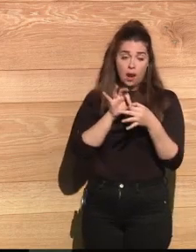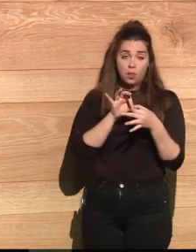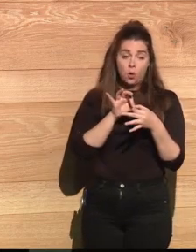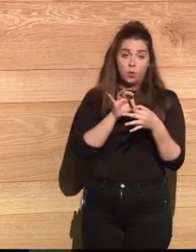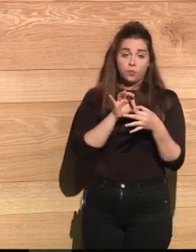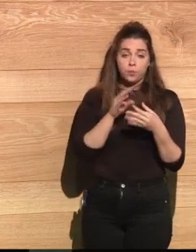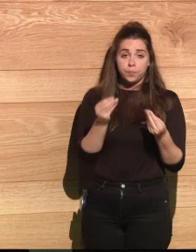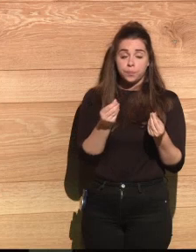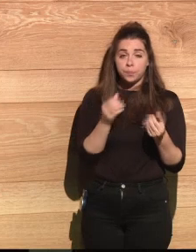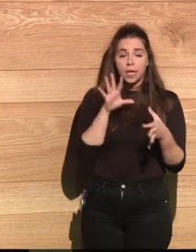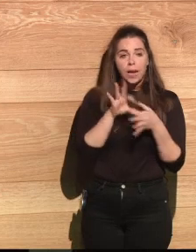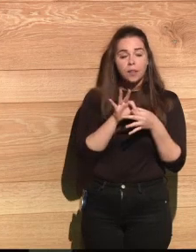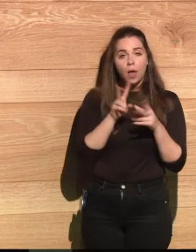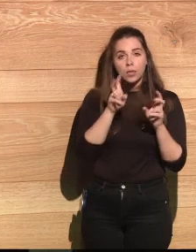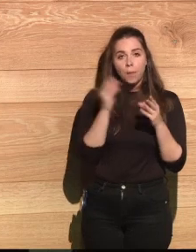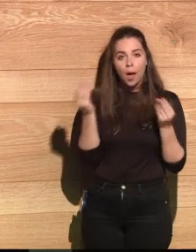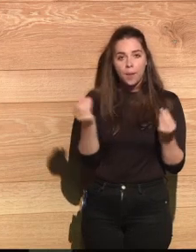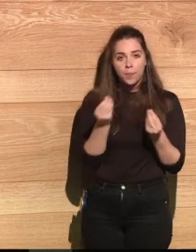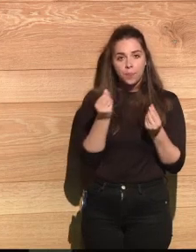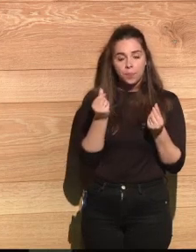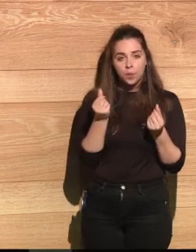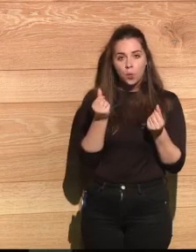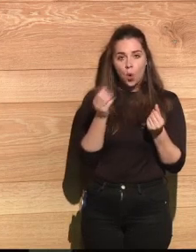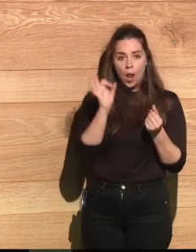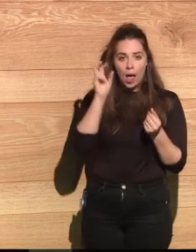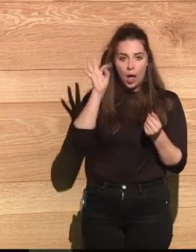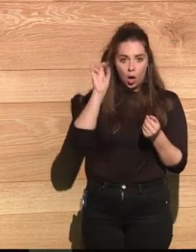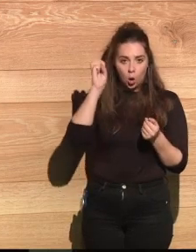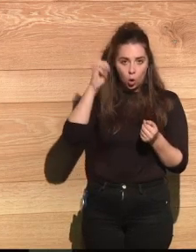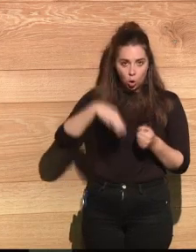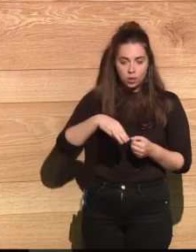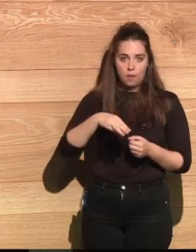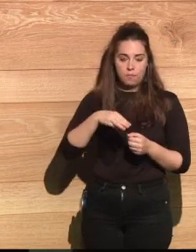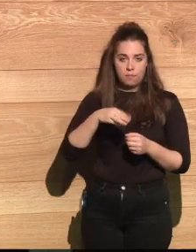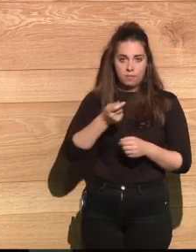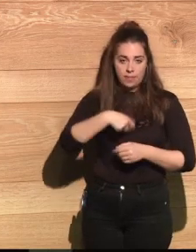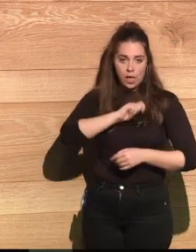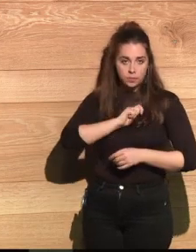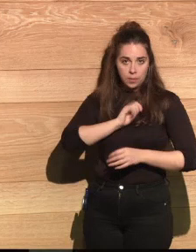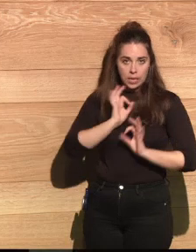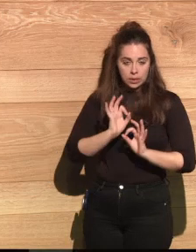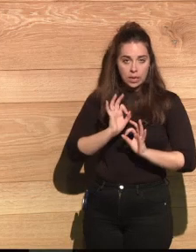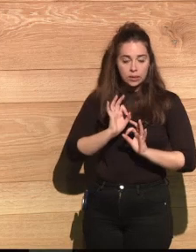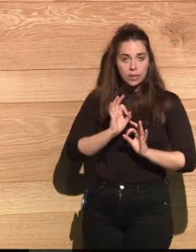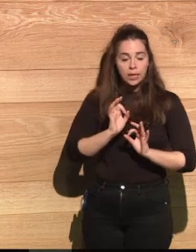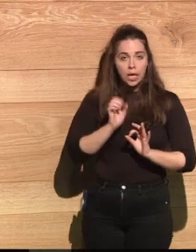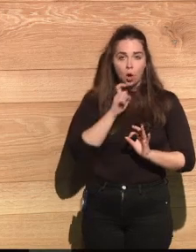being part of the NATO and